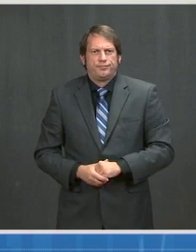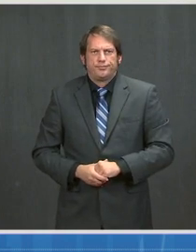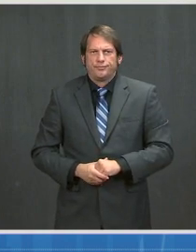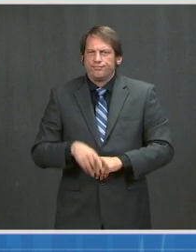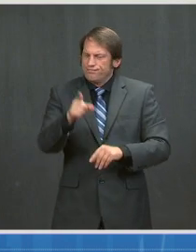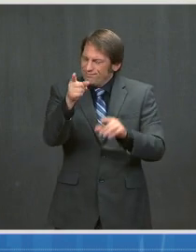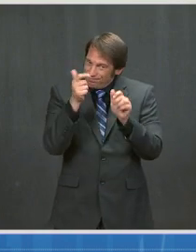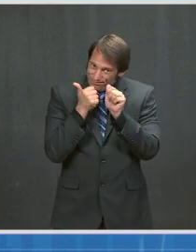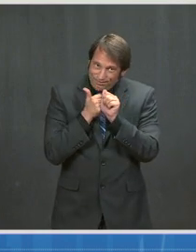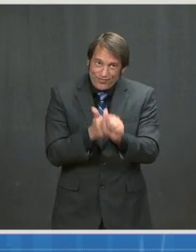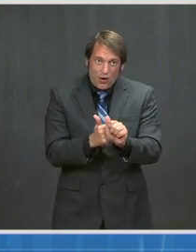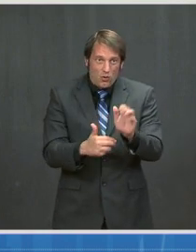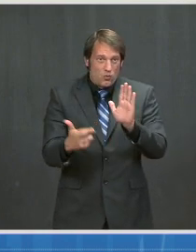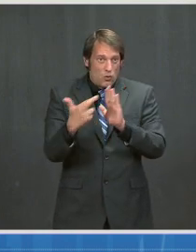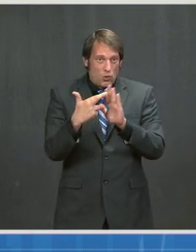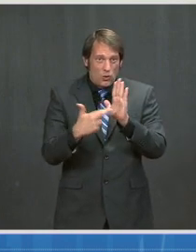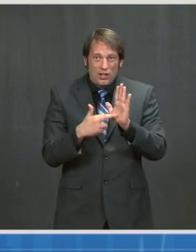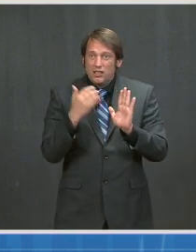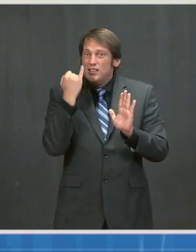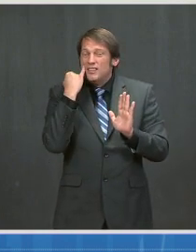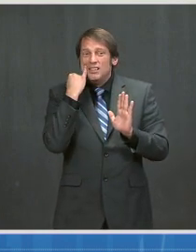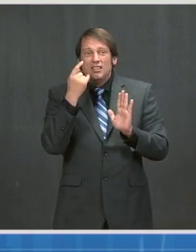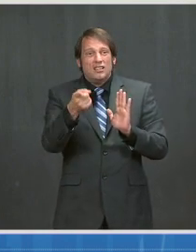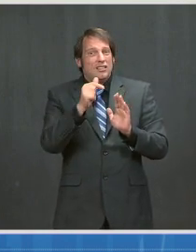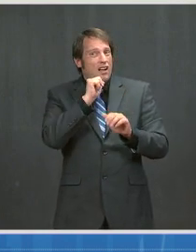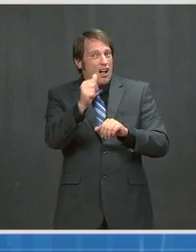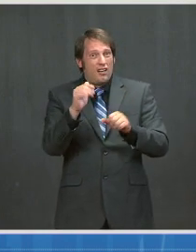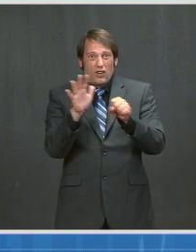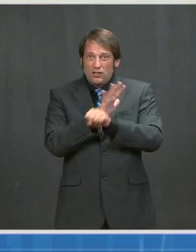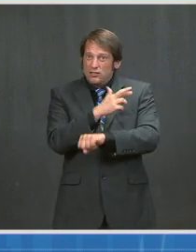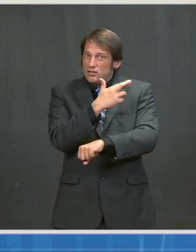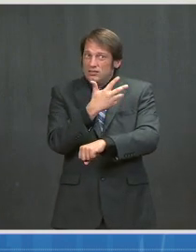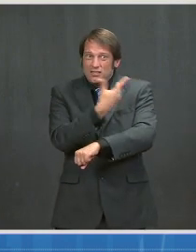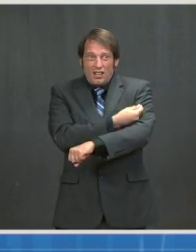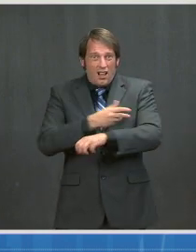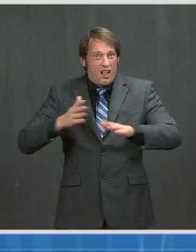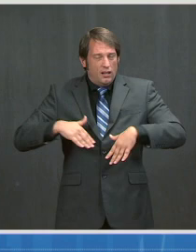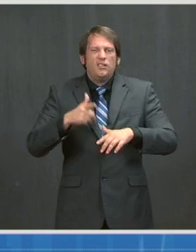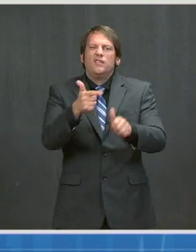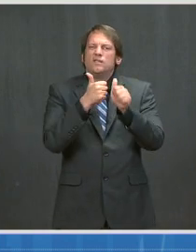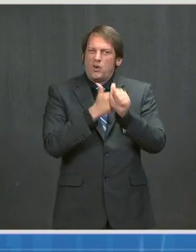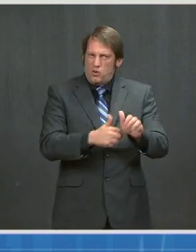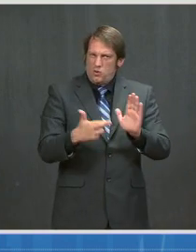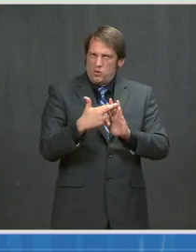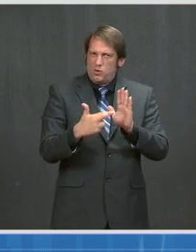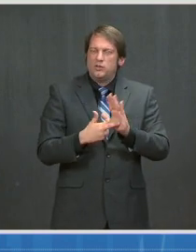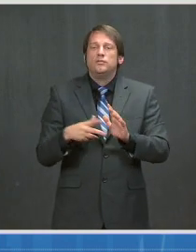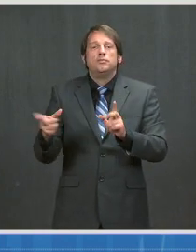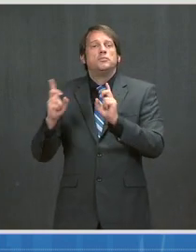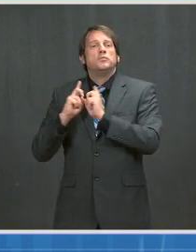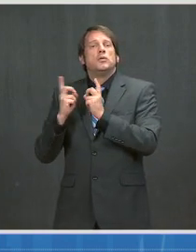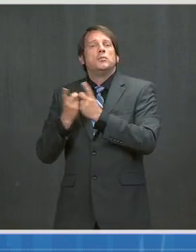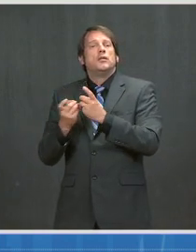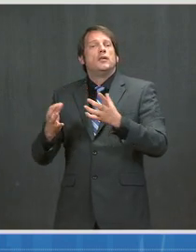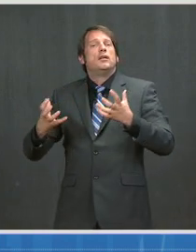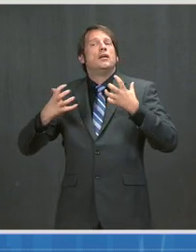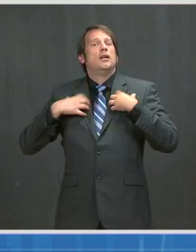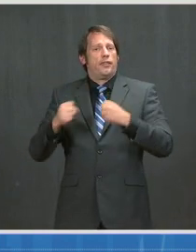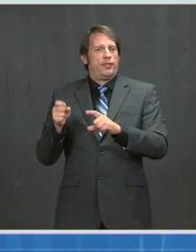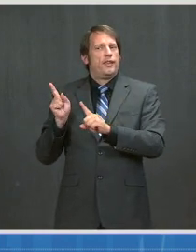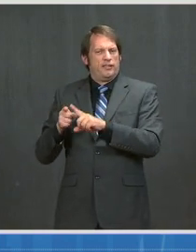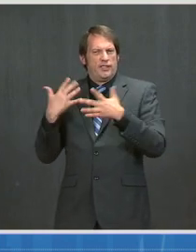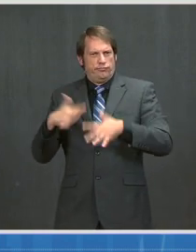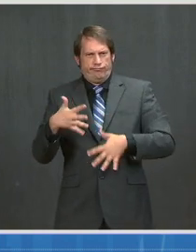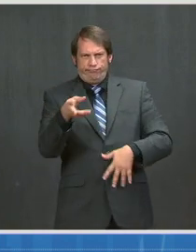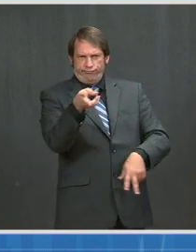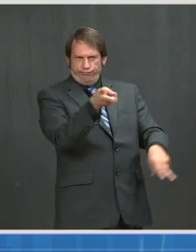is not fully vaccinated. The Illinois Department of Public Health and staff from a local public health department evaluated a COVID-19